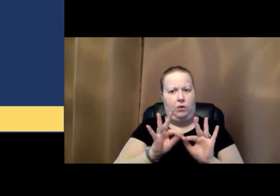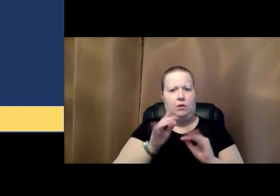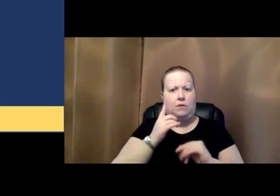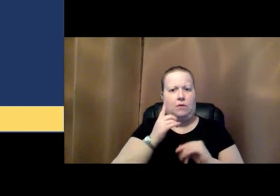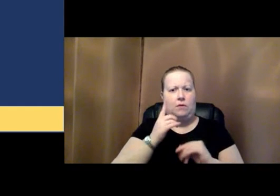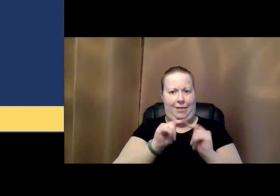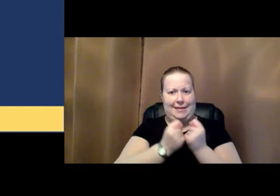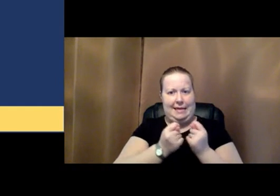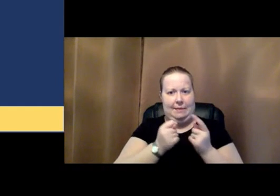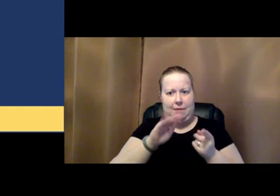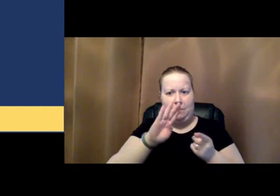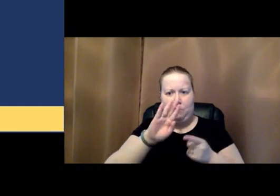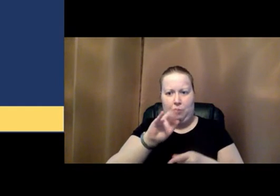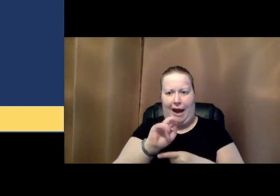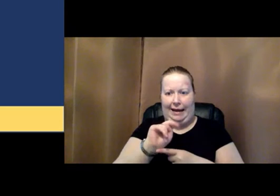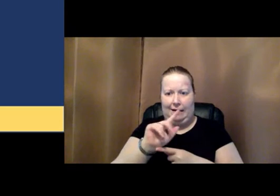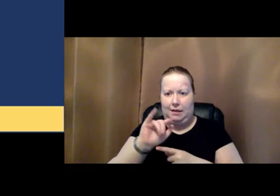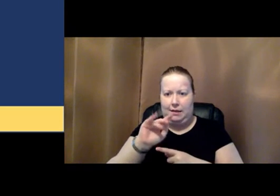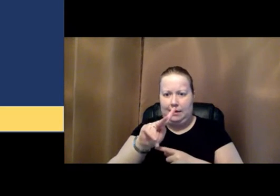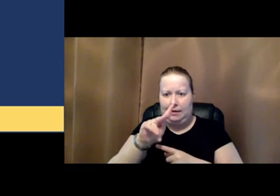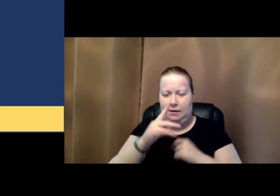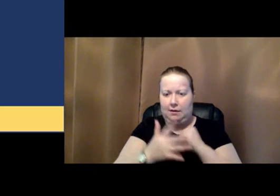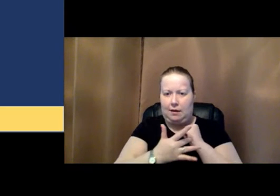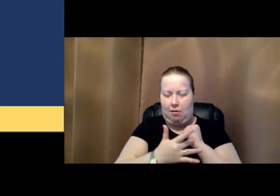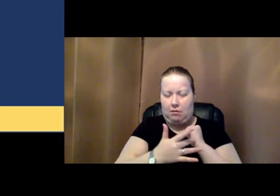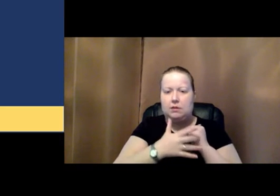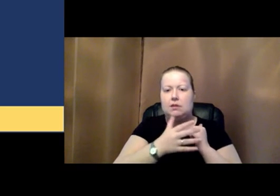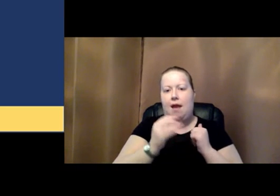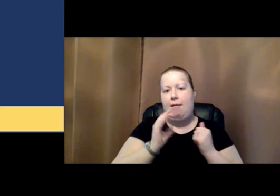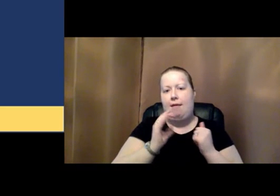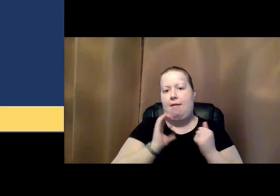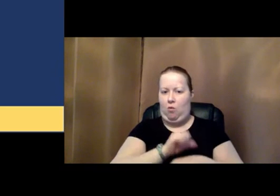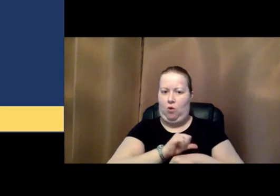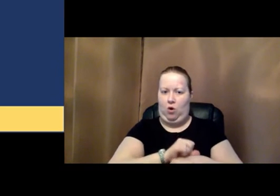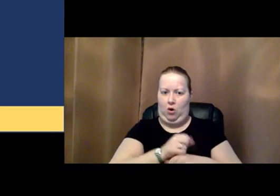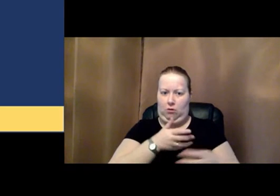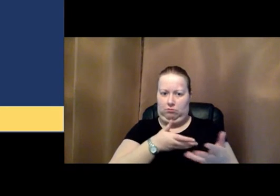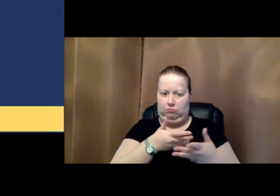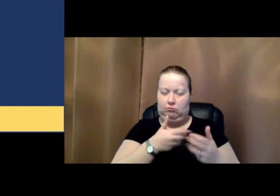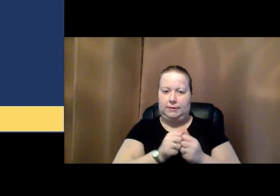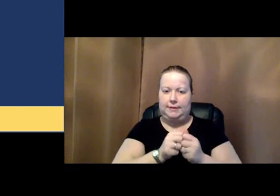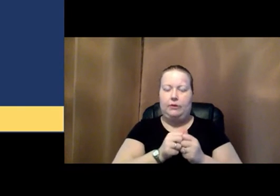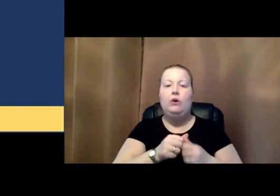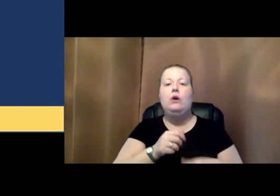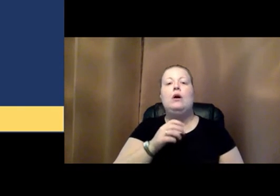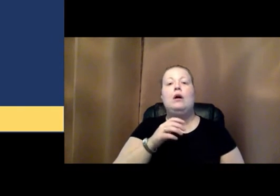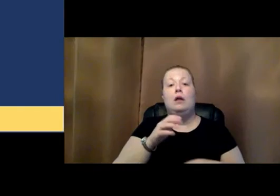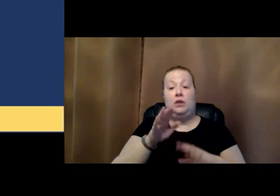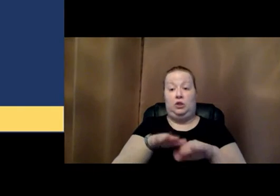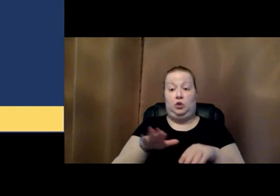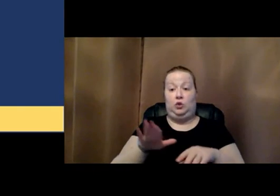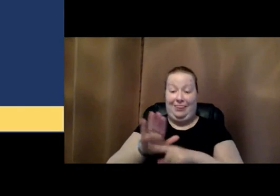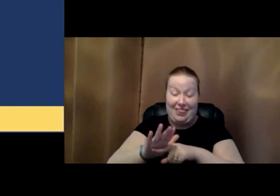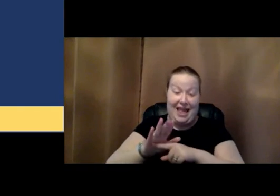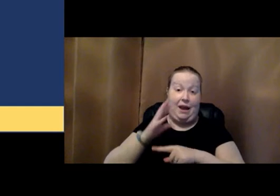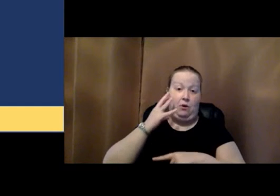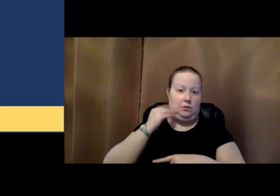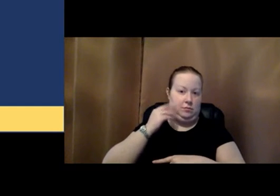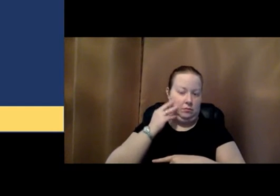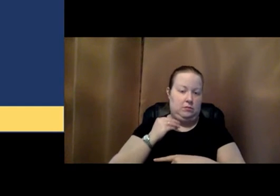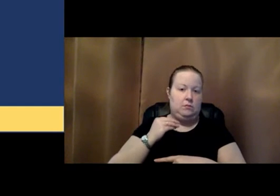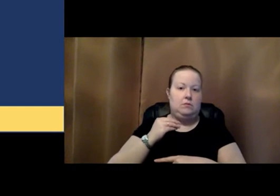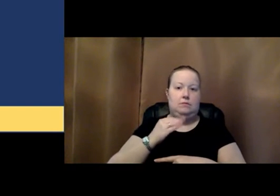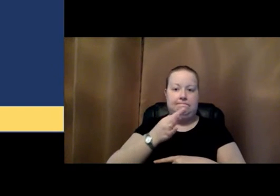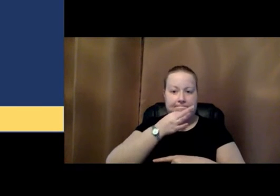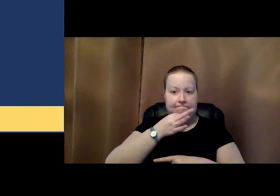Technologies, and to the work that we're doing with them, that the children's expertise is valued in the process